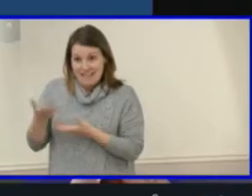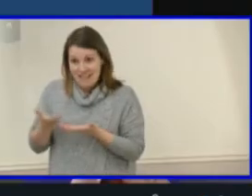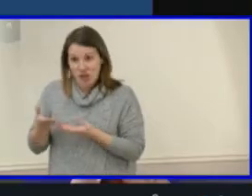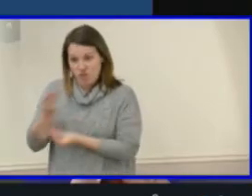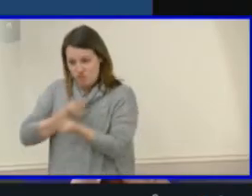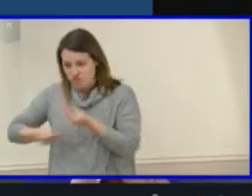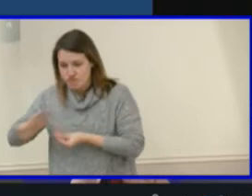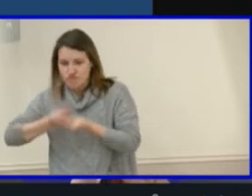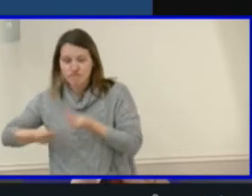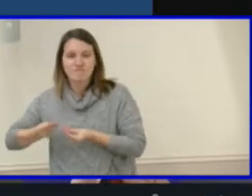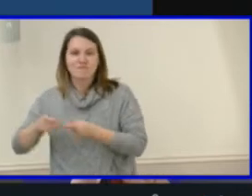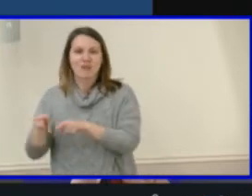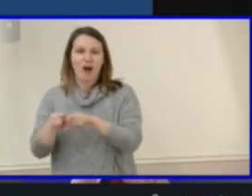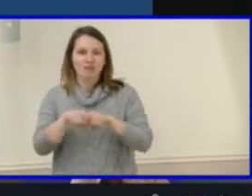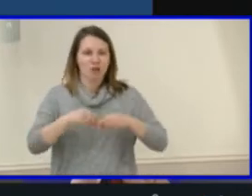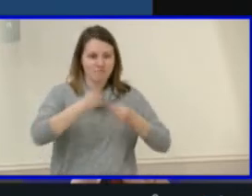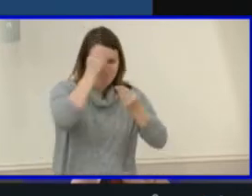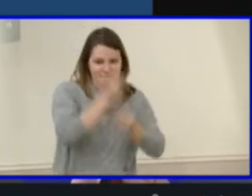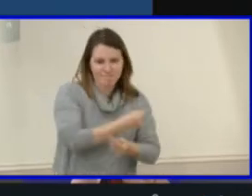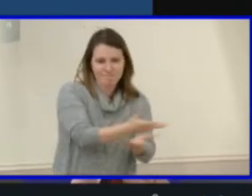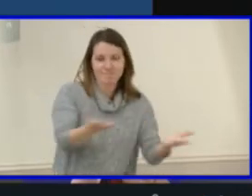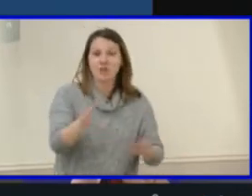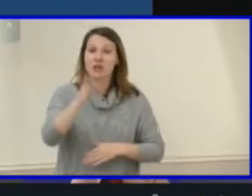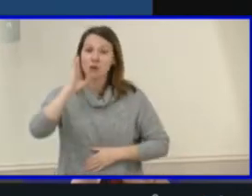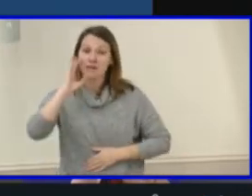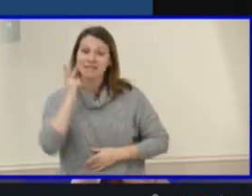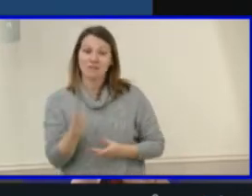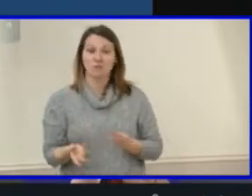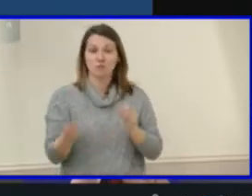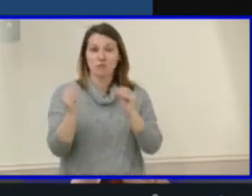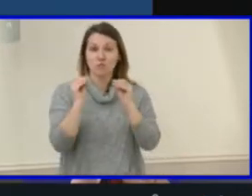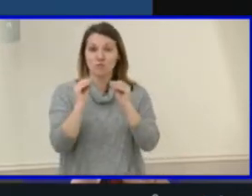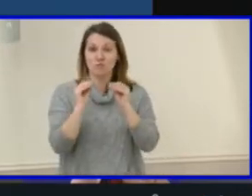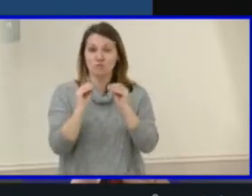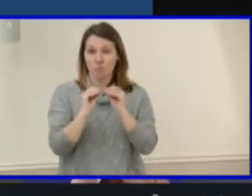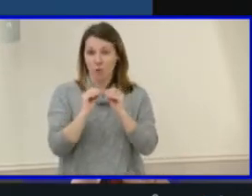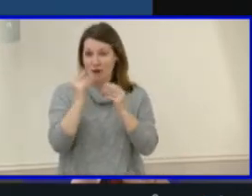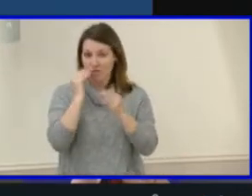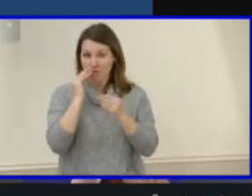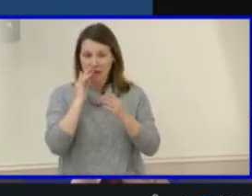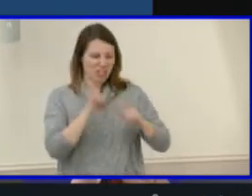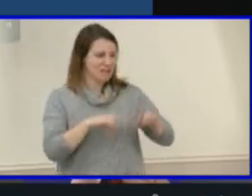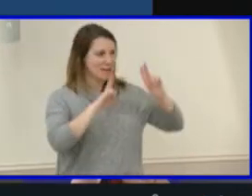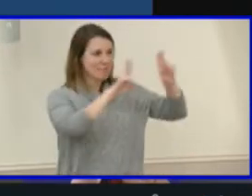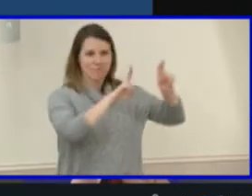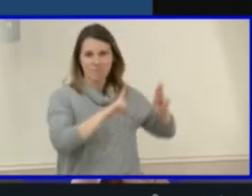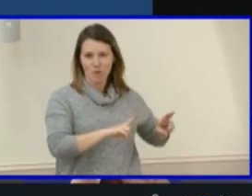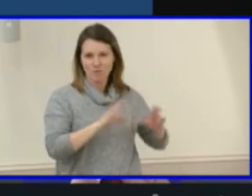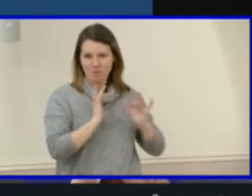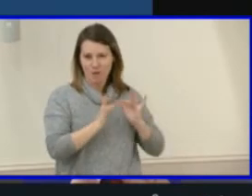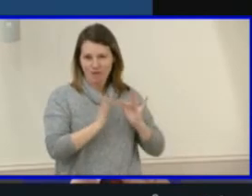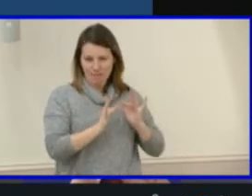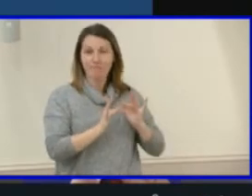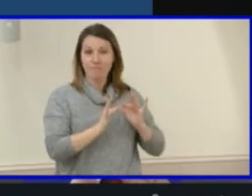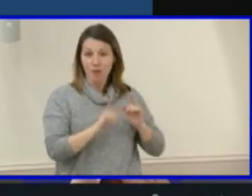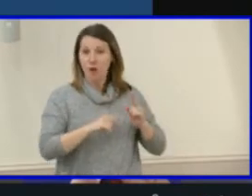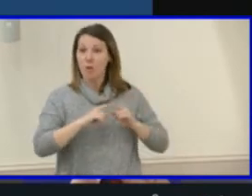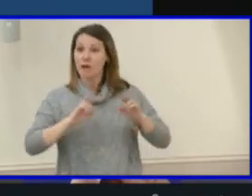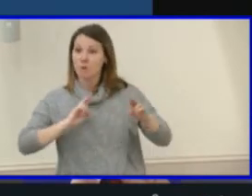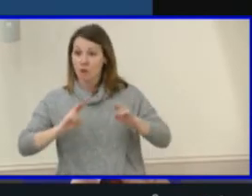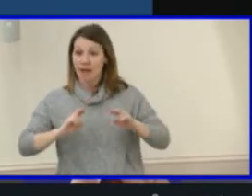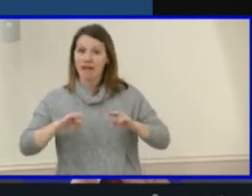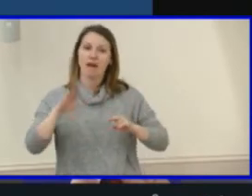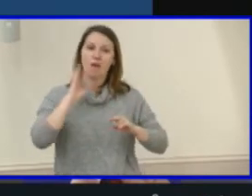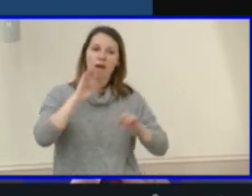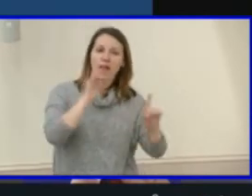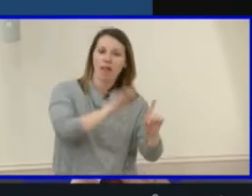Following today's update, you'll see the new content make its way to the main HCPS website. Once ready, attention will be drawn to